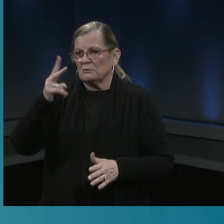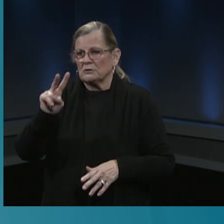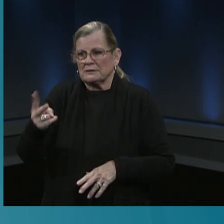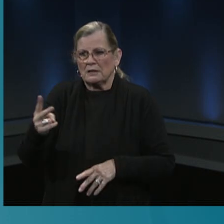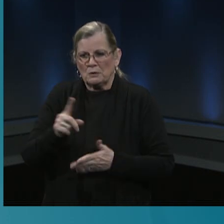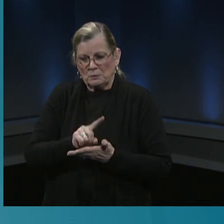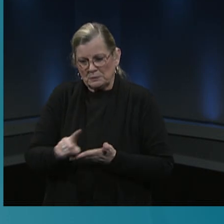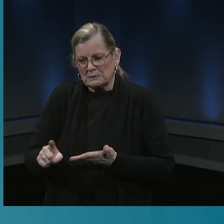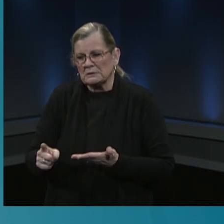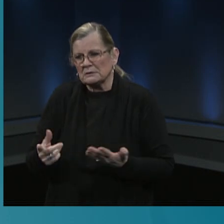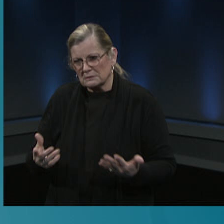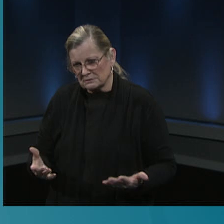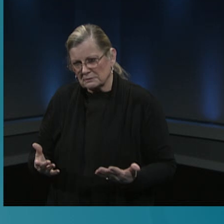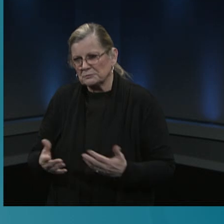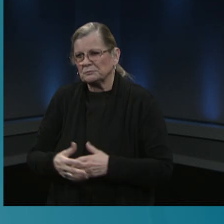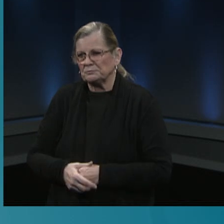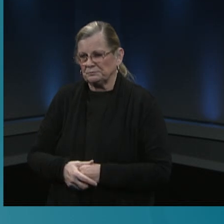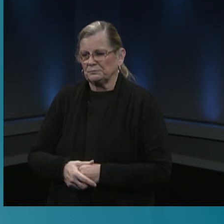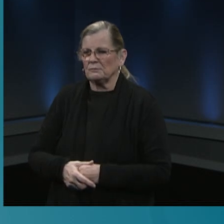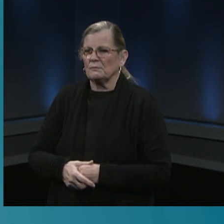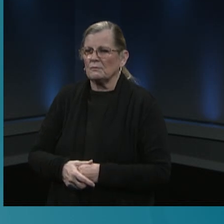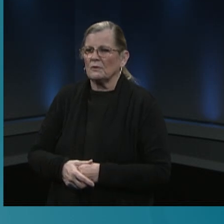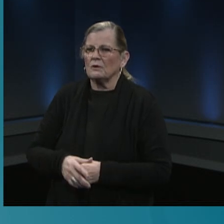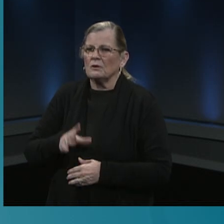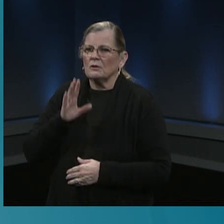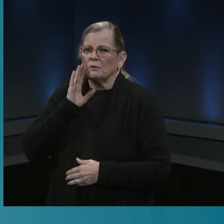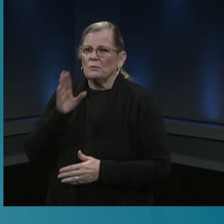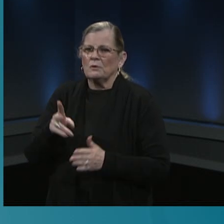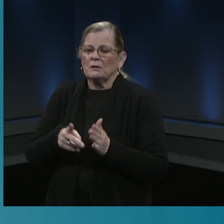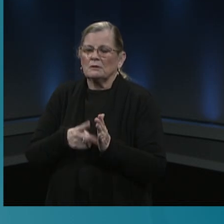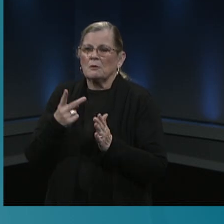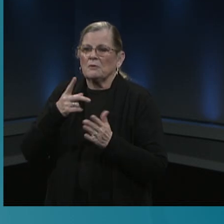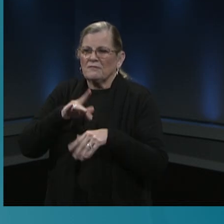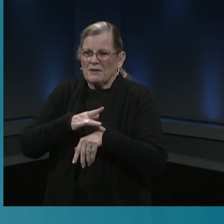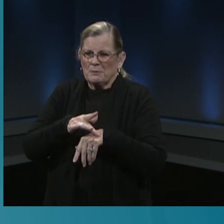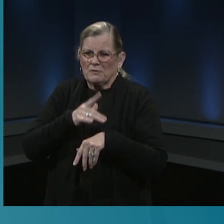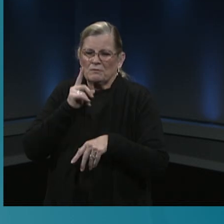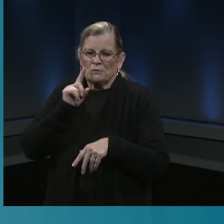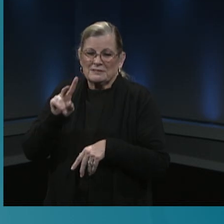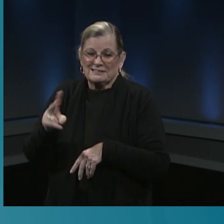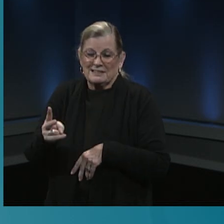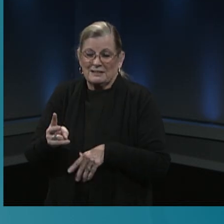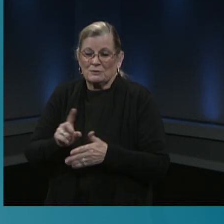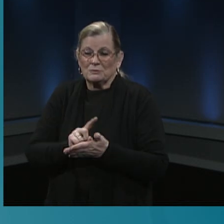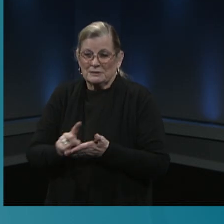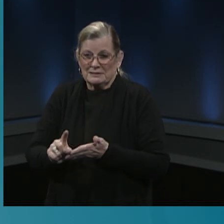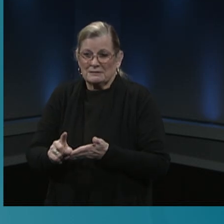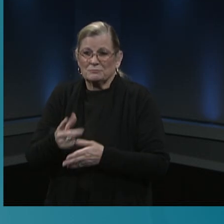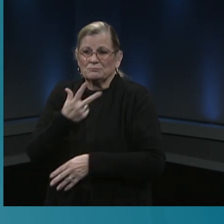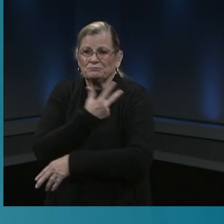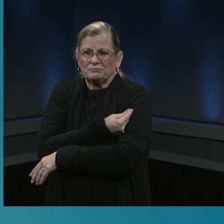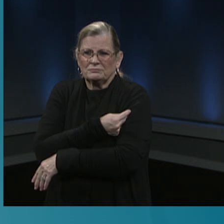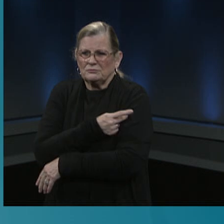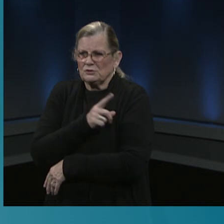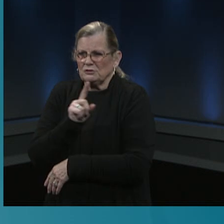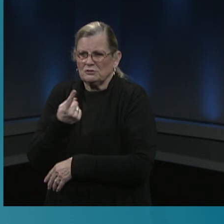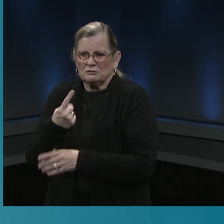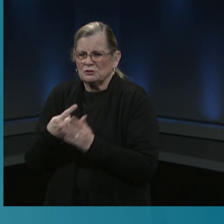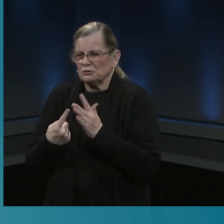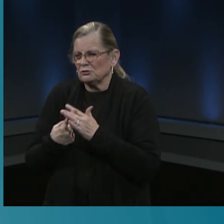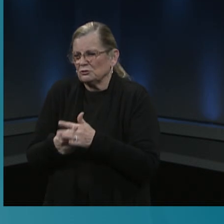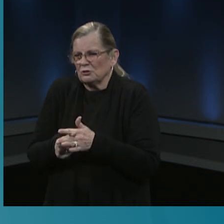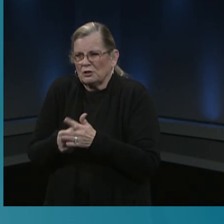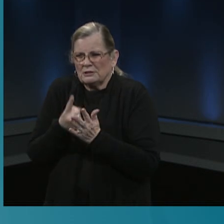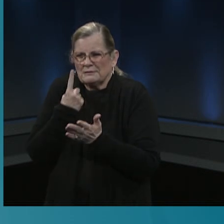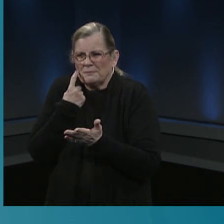vaccination appointments available in the second week so we really are just beginning to ramp up let's go to week three